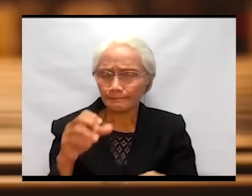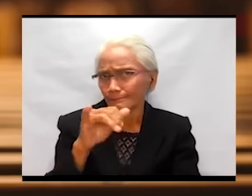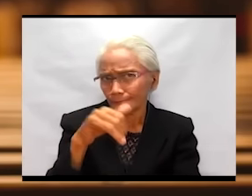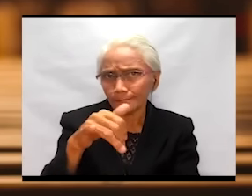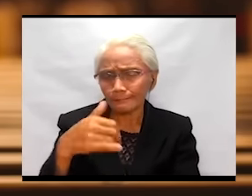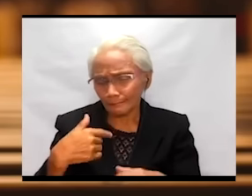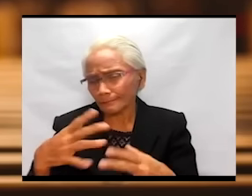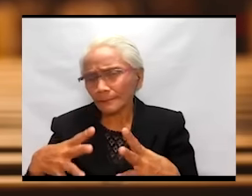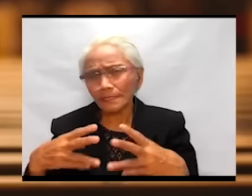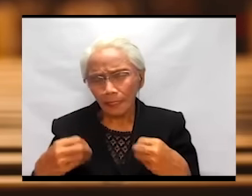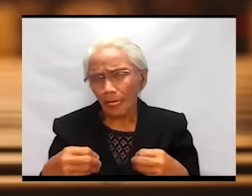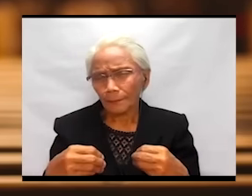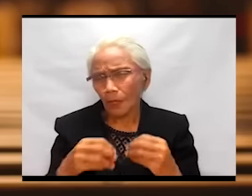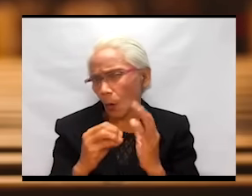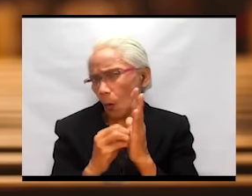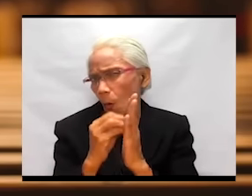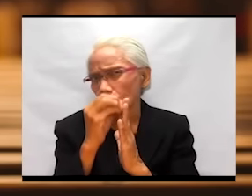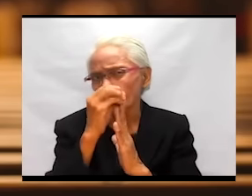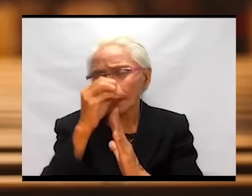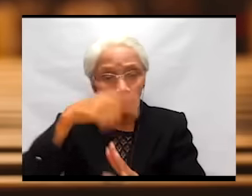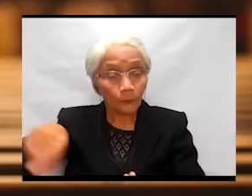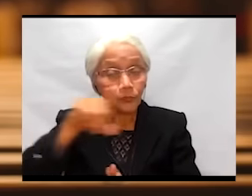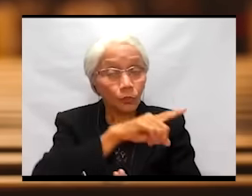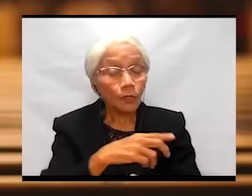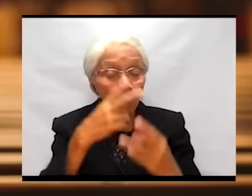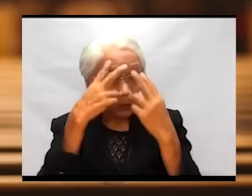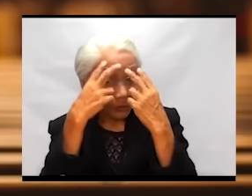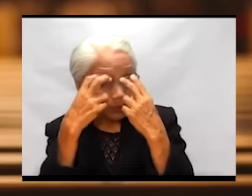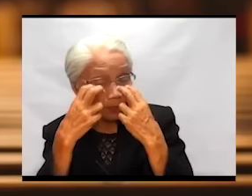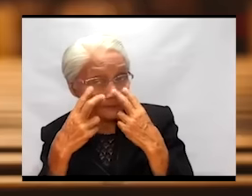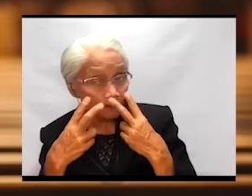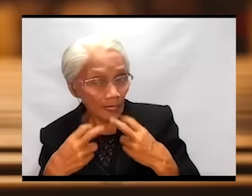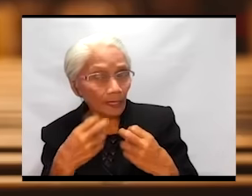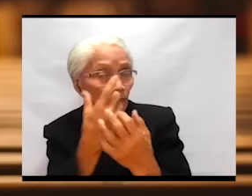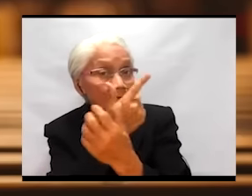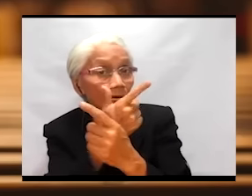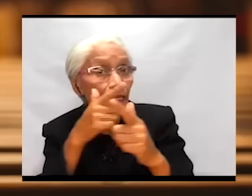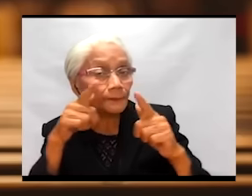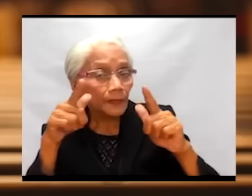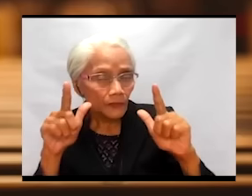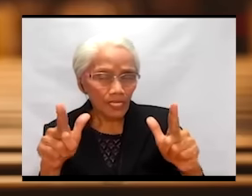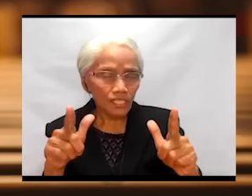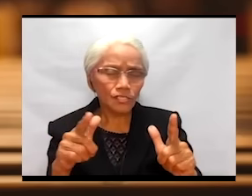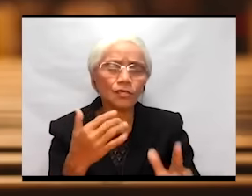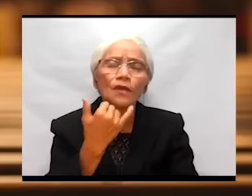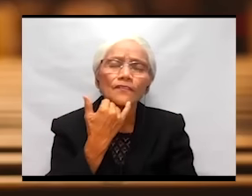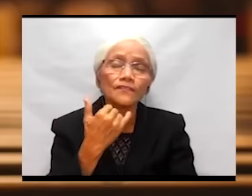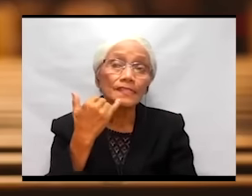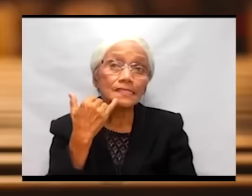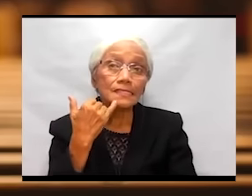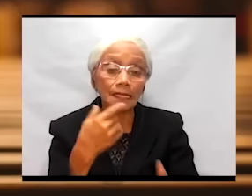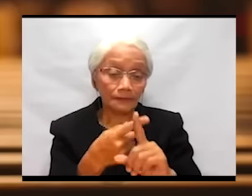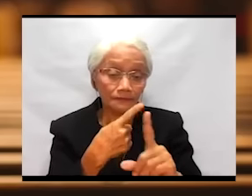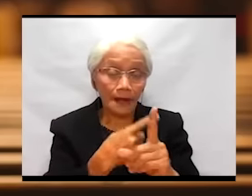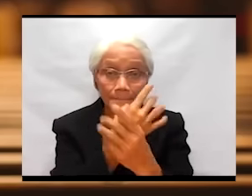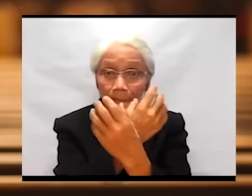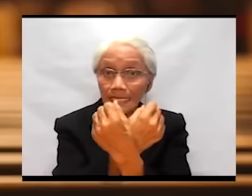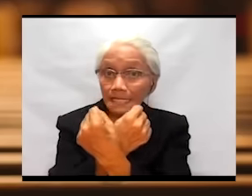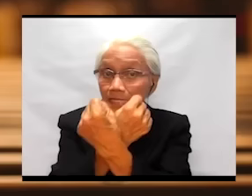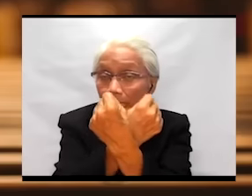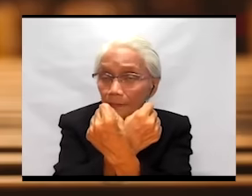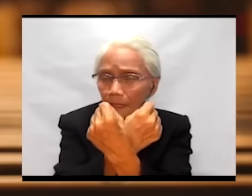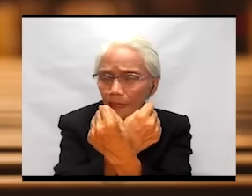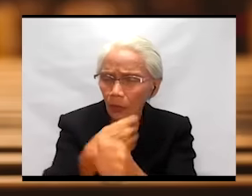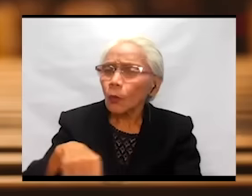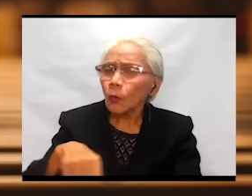reflect on the liberation of Israel from slavery, we seldom, seldom